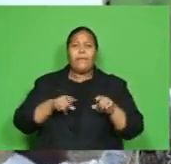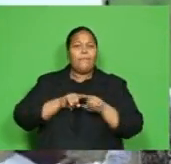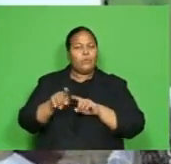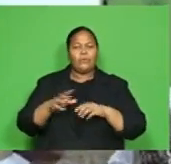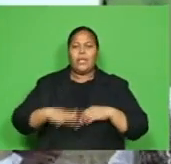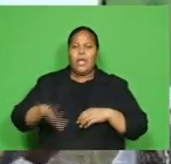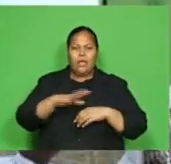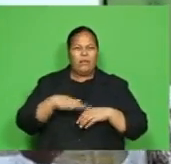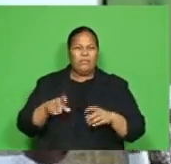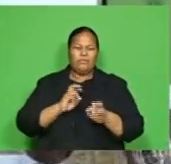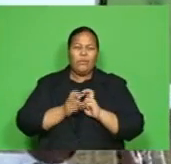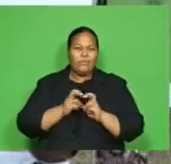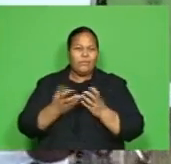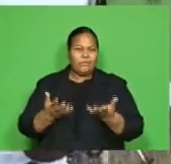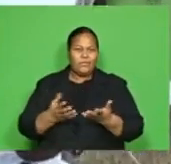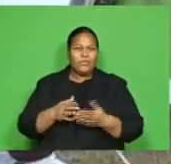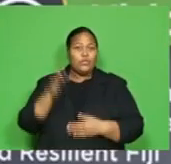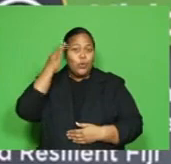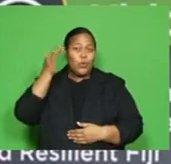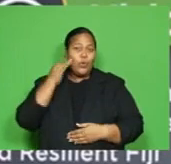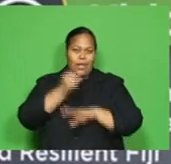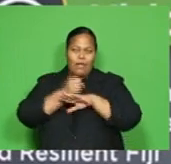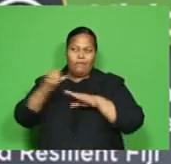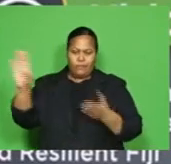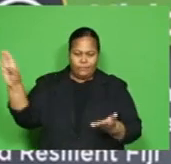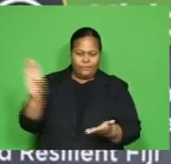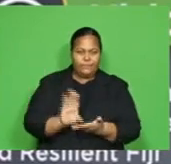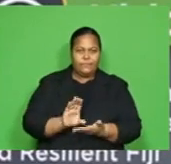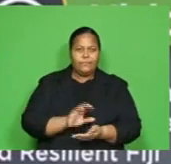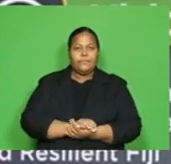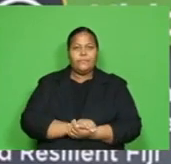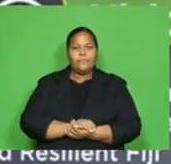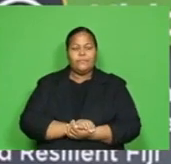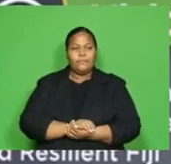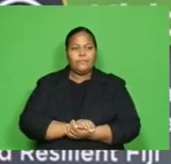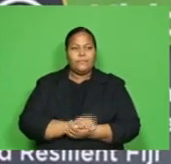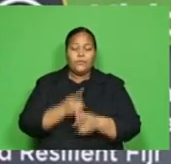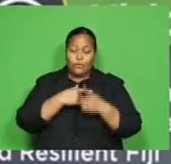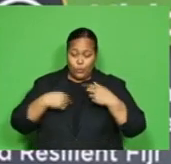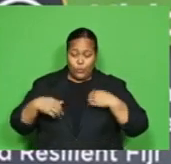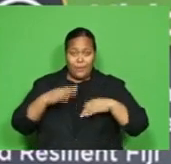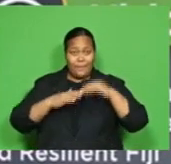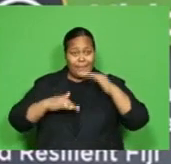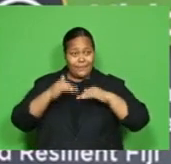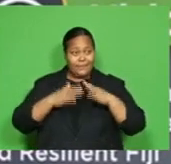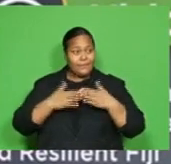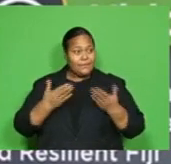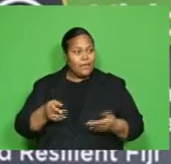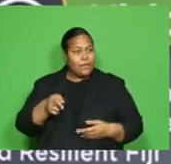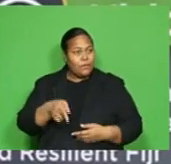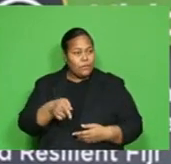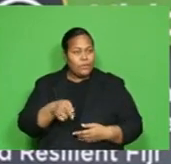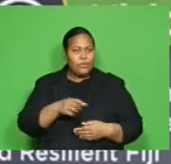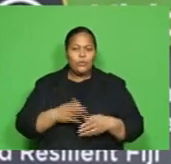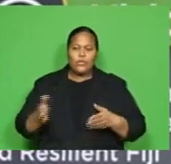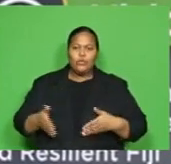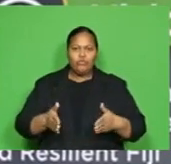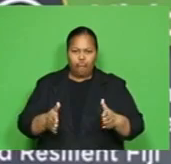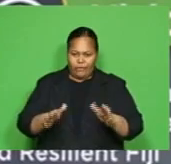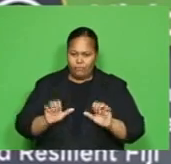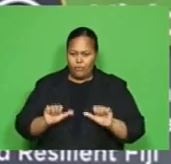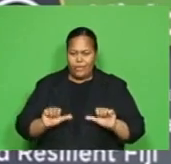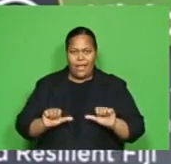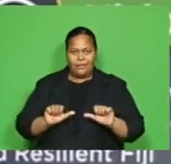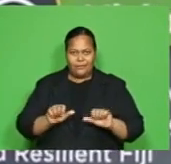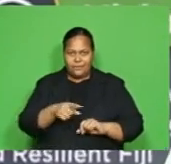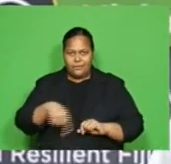is funded by the Korean government. These nature-based solutions that we have built will buttress the riverbank protection resilience of hundreds